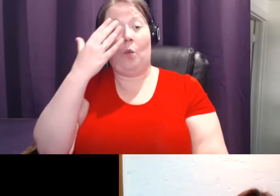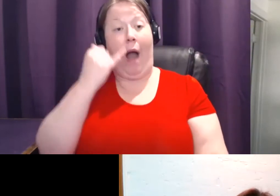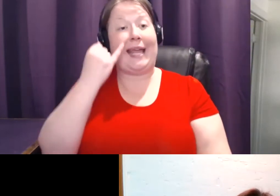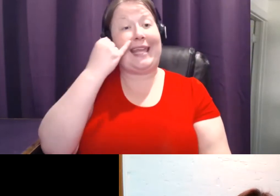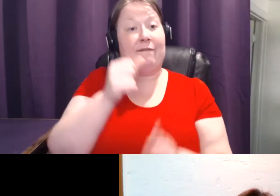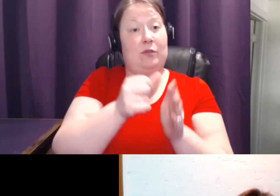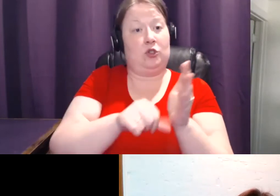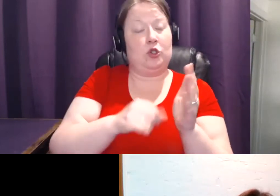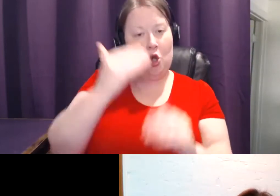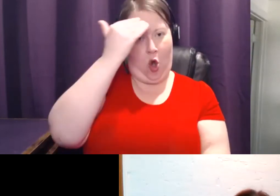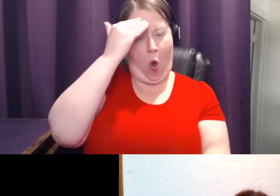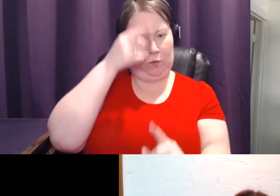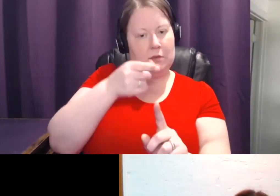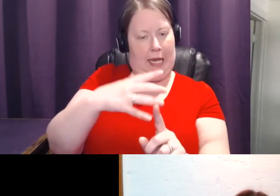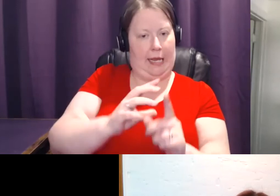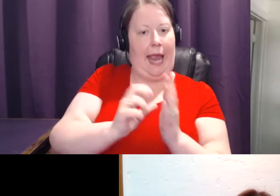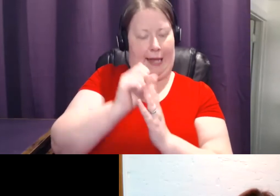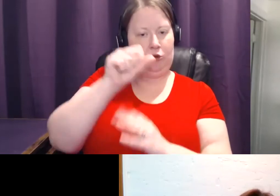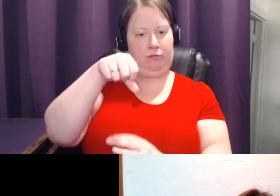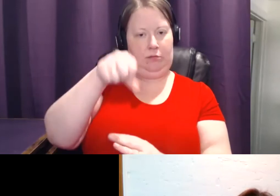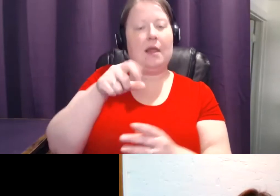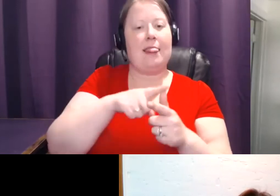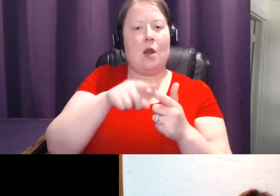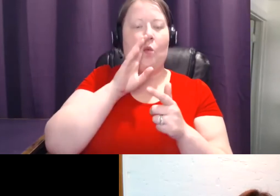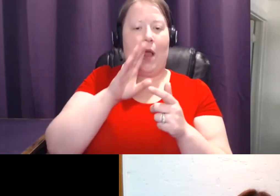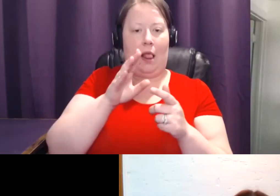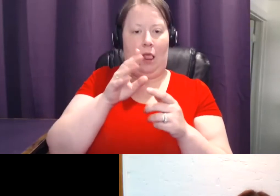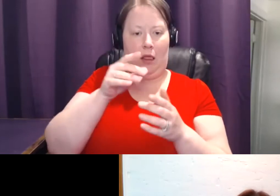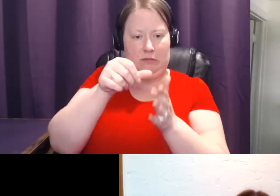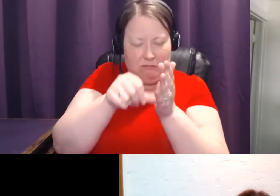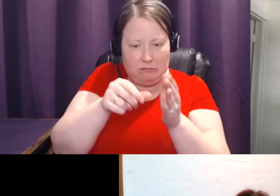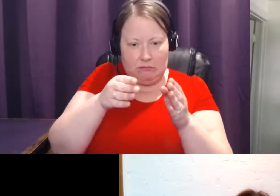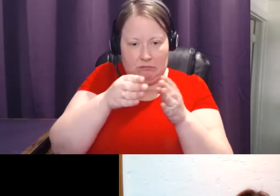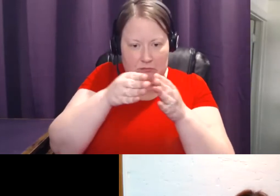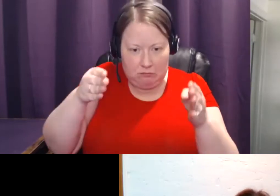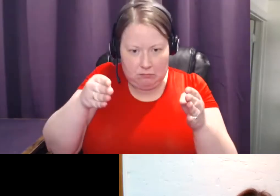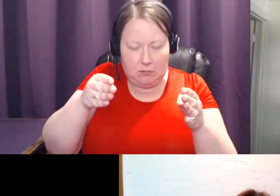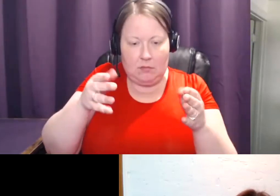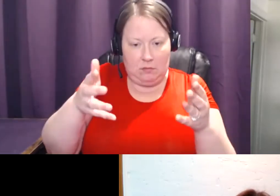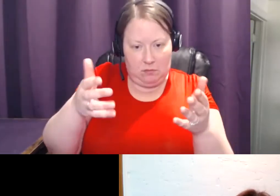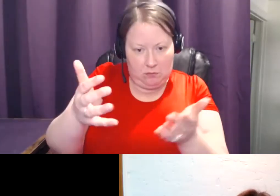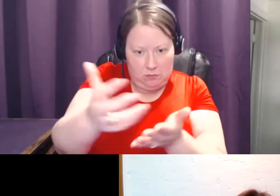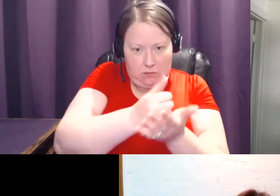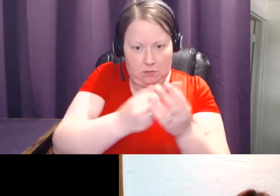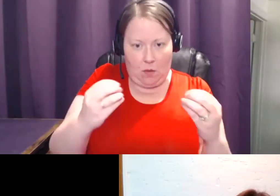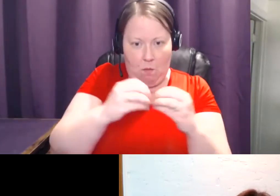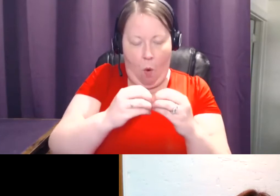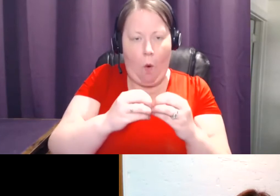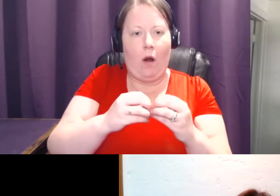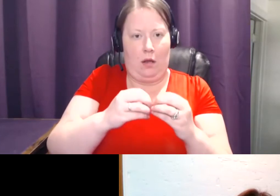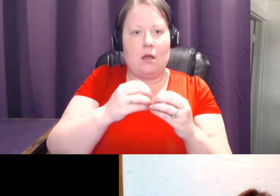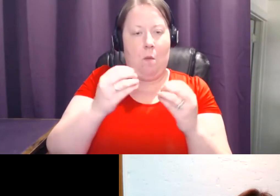a wider excision and be more likely to get negative margins. That is not require additional surgery.